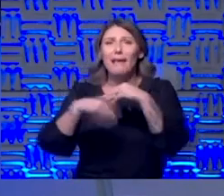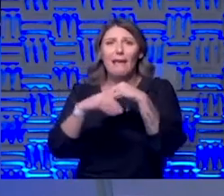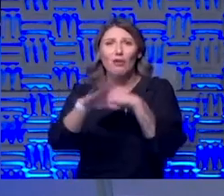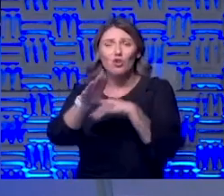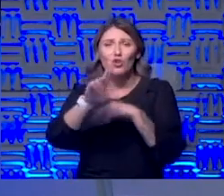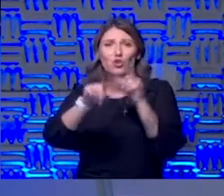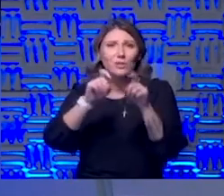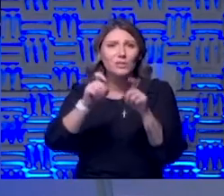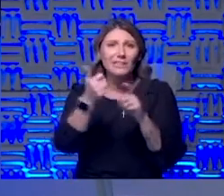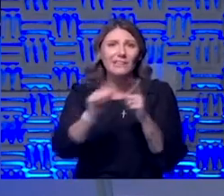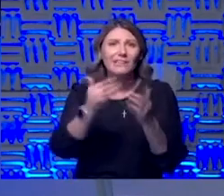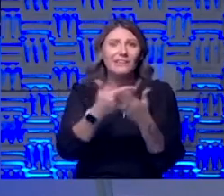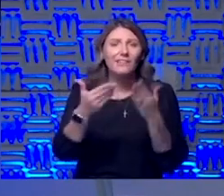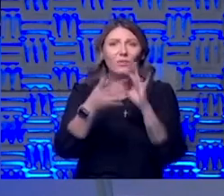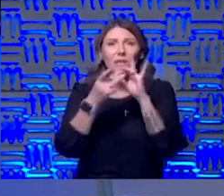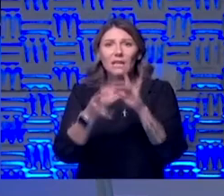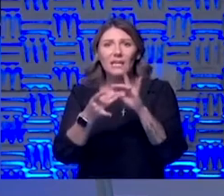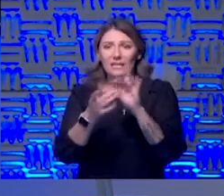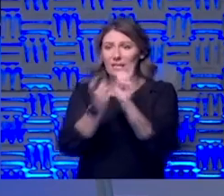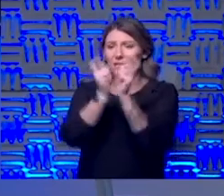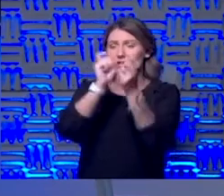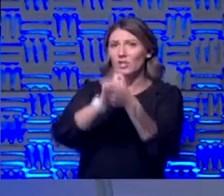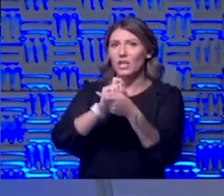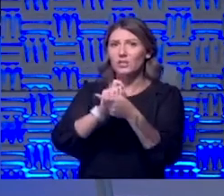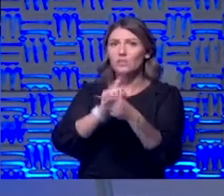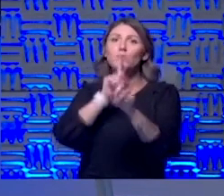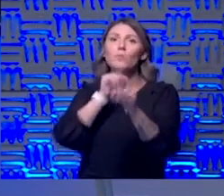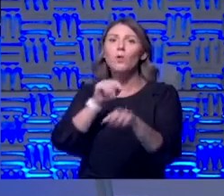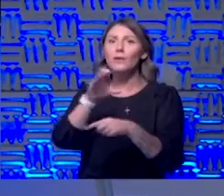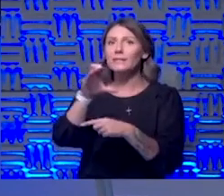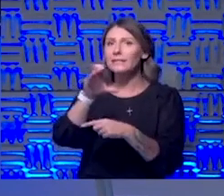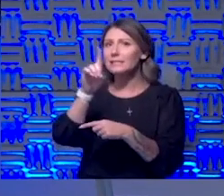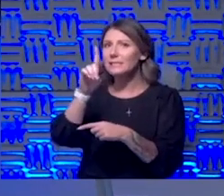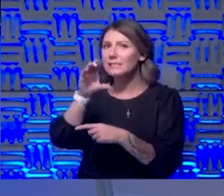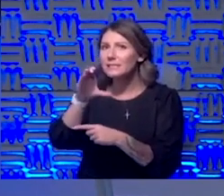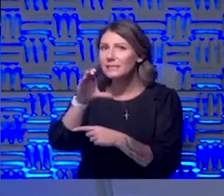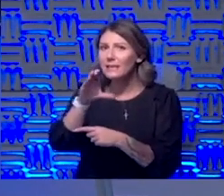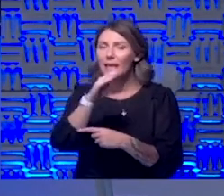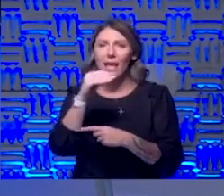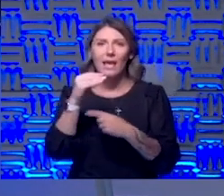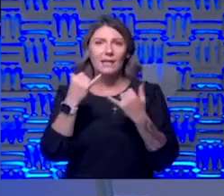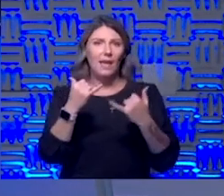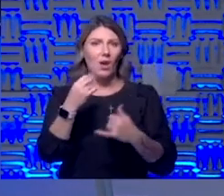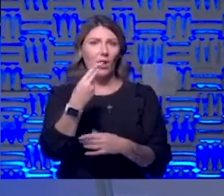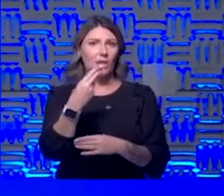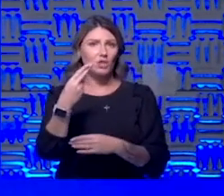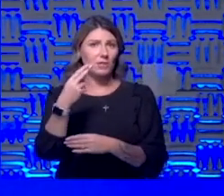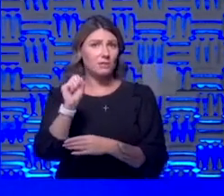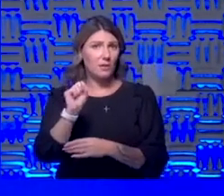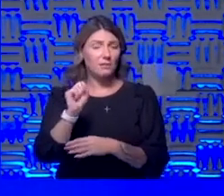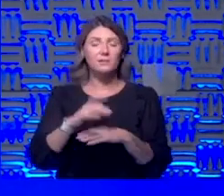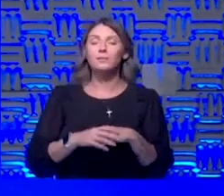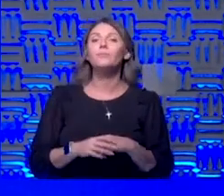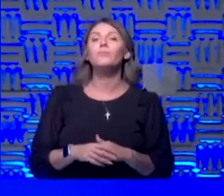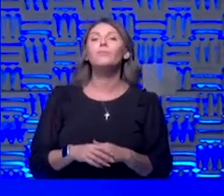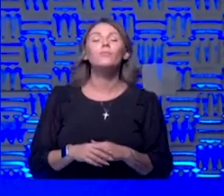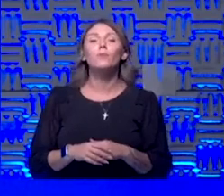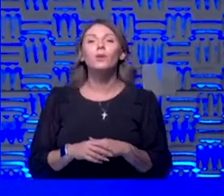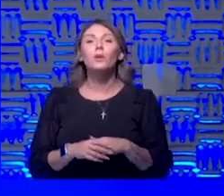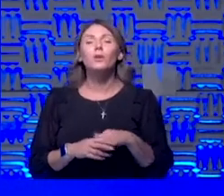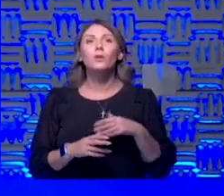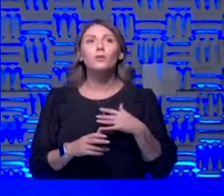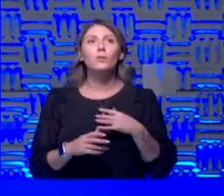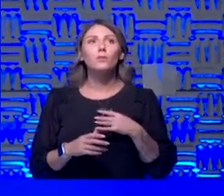does this have anything to do with the change in reporting to cdc and now to hhs it should not have any